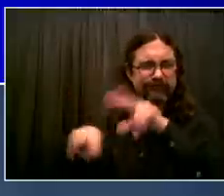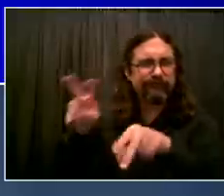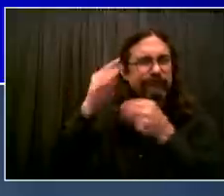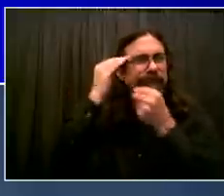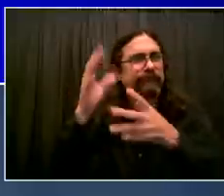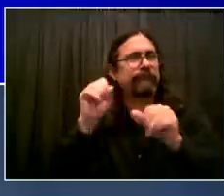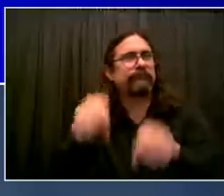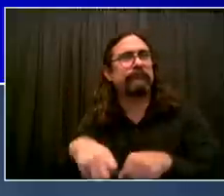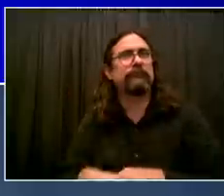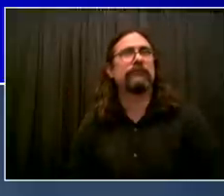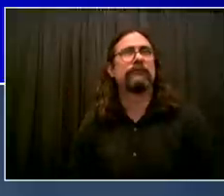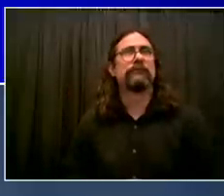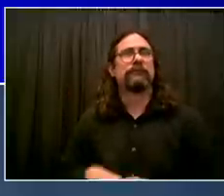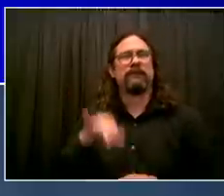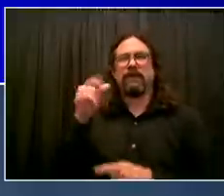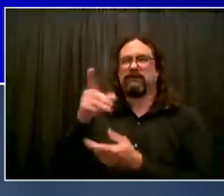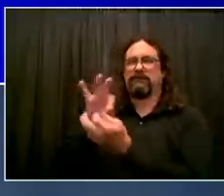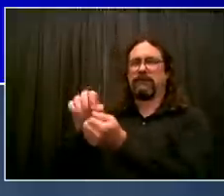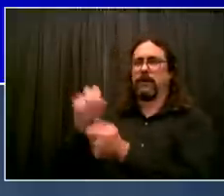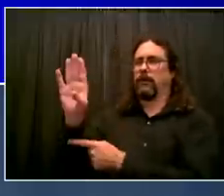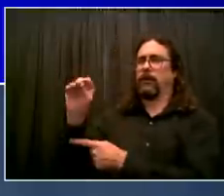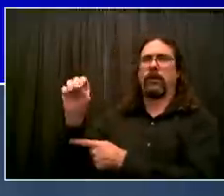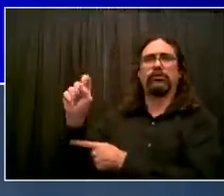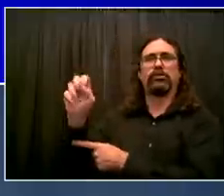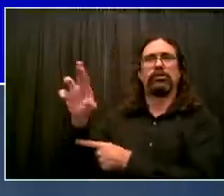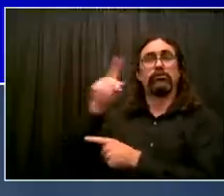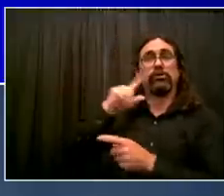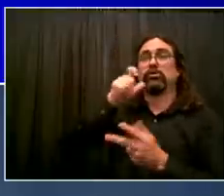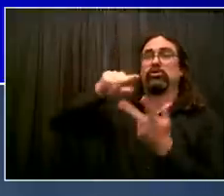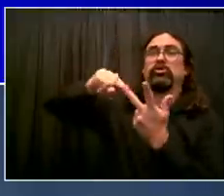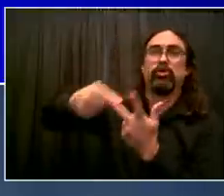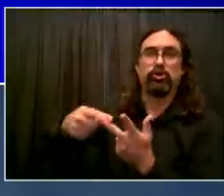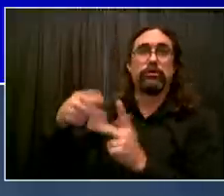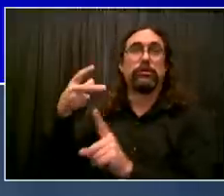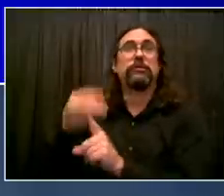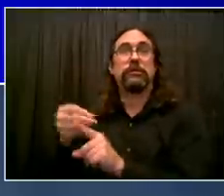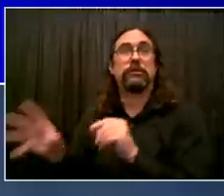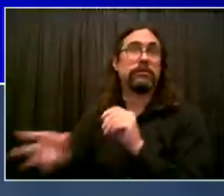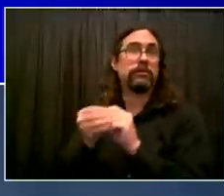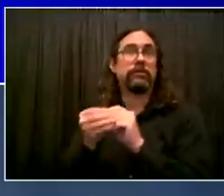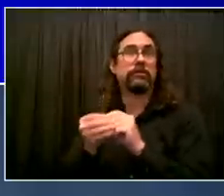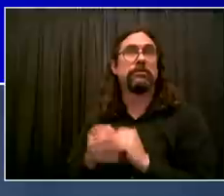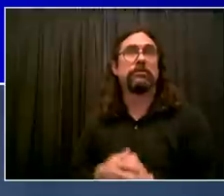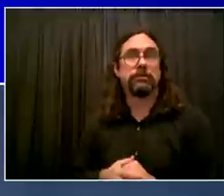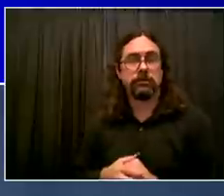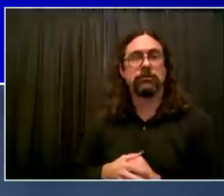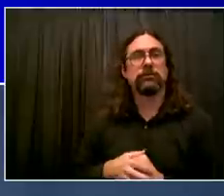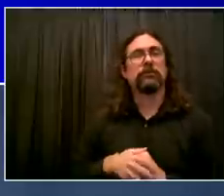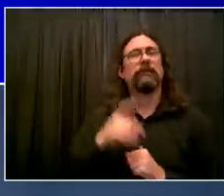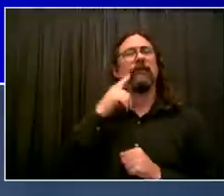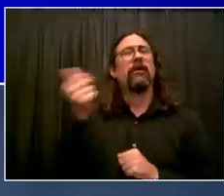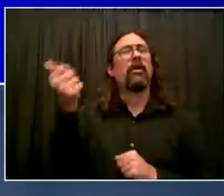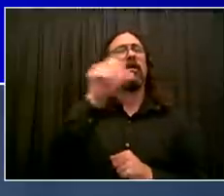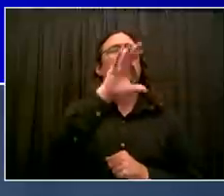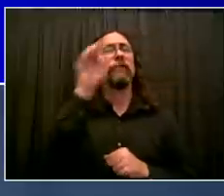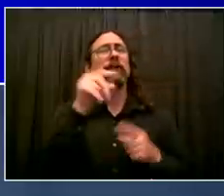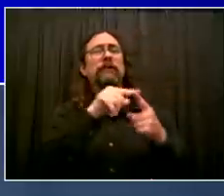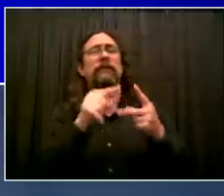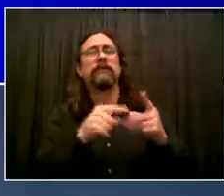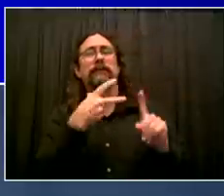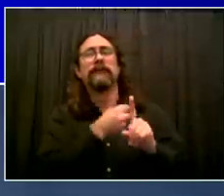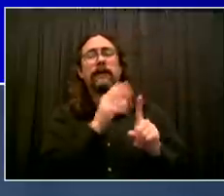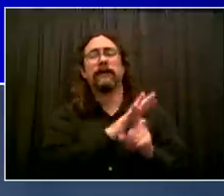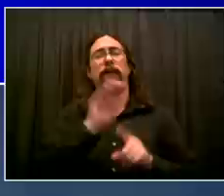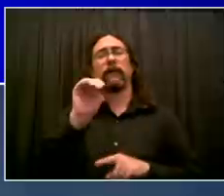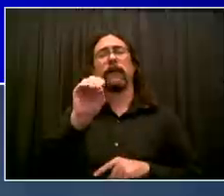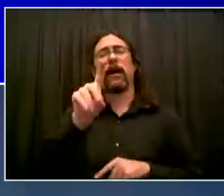has a lot of impact, is providing a lot of protection. And we do believe those authorizations are coming soon for boosters. So